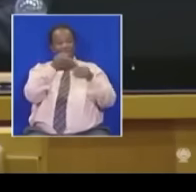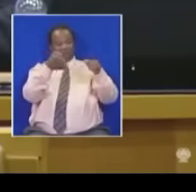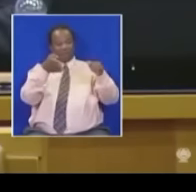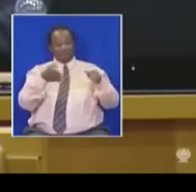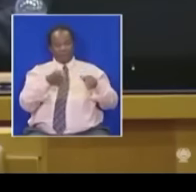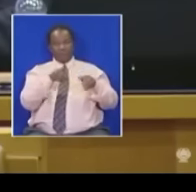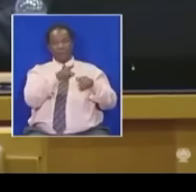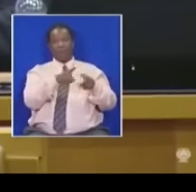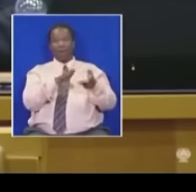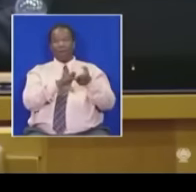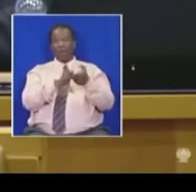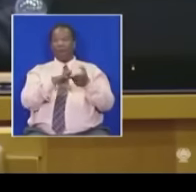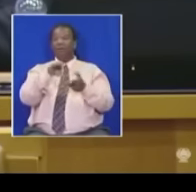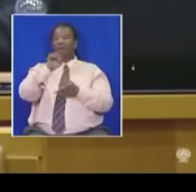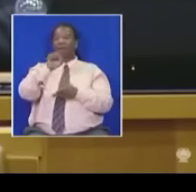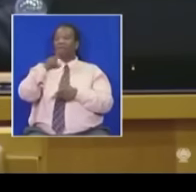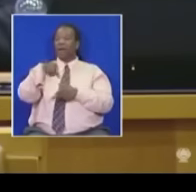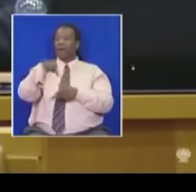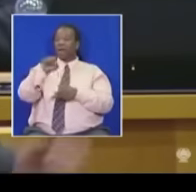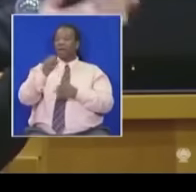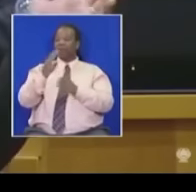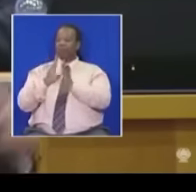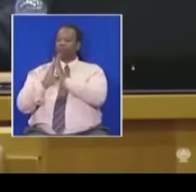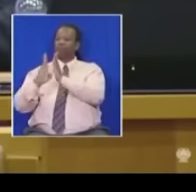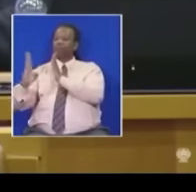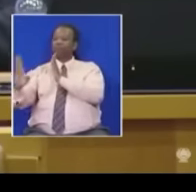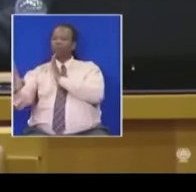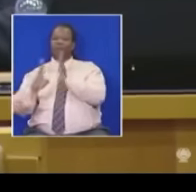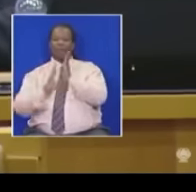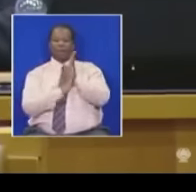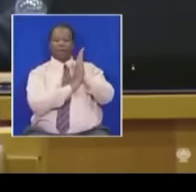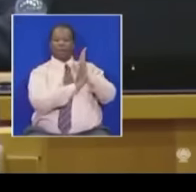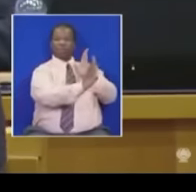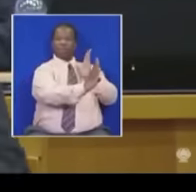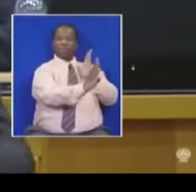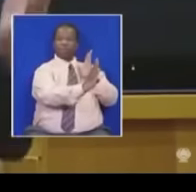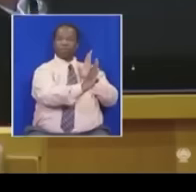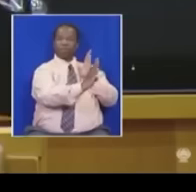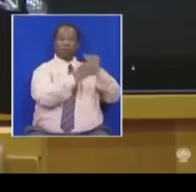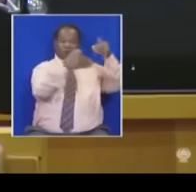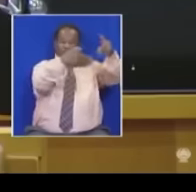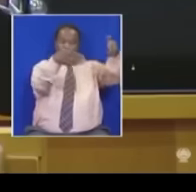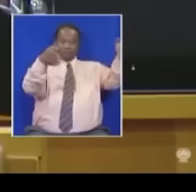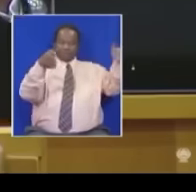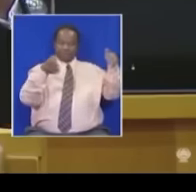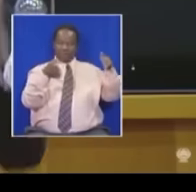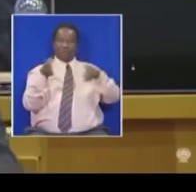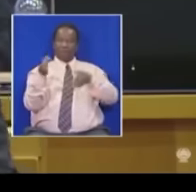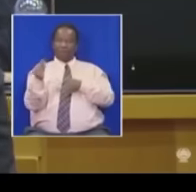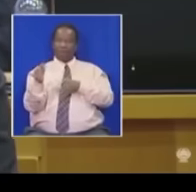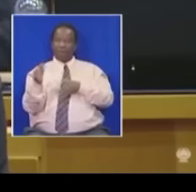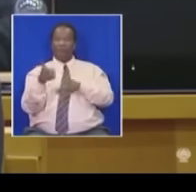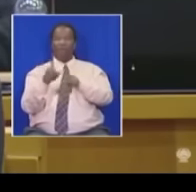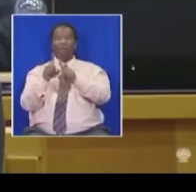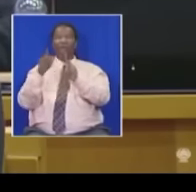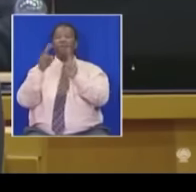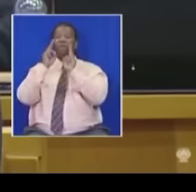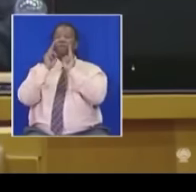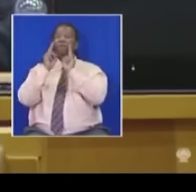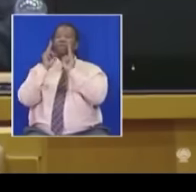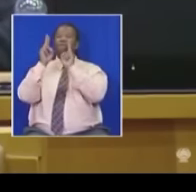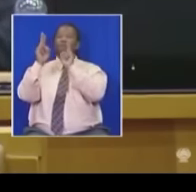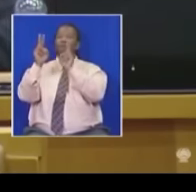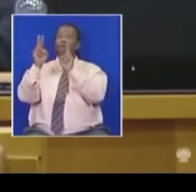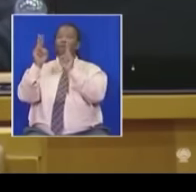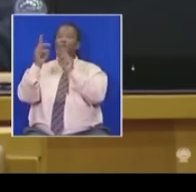police lining the streets outside and on the precinct right outside this building. Again, our guests that have been invited